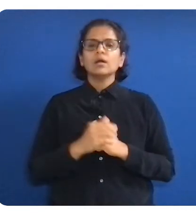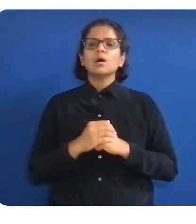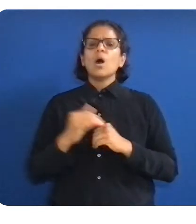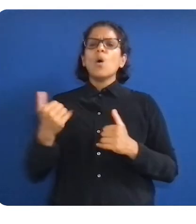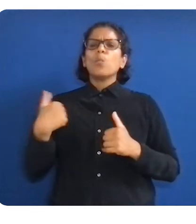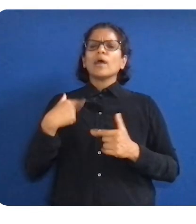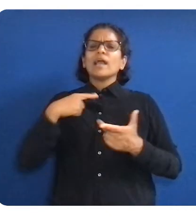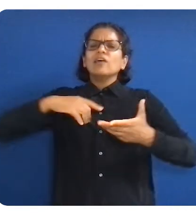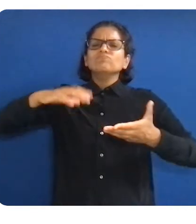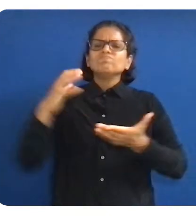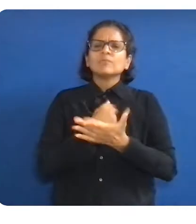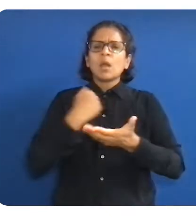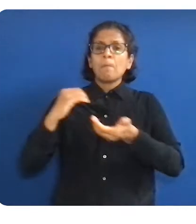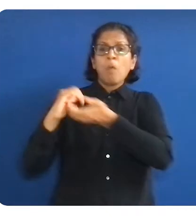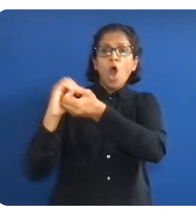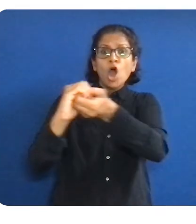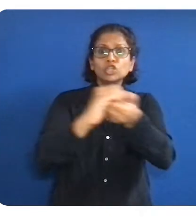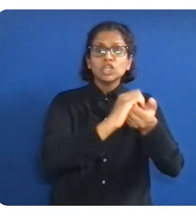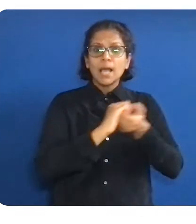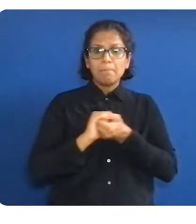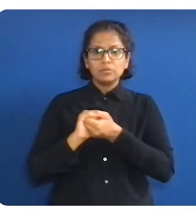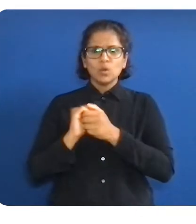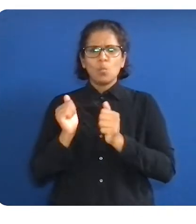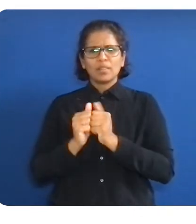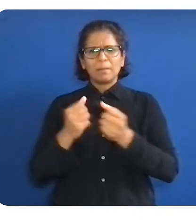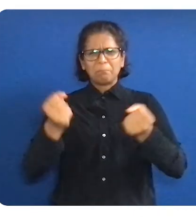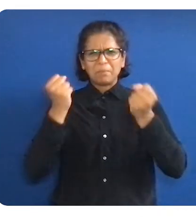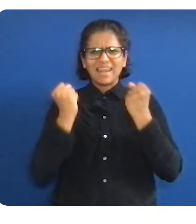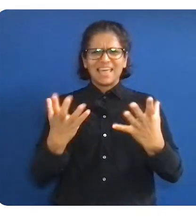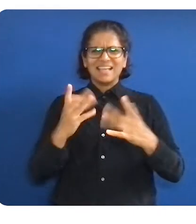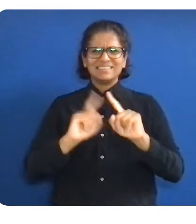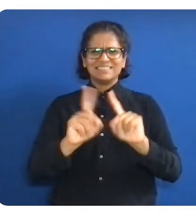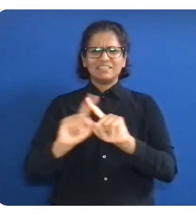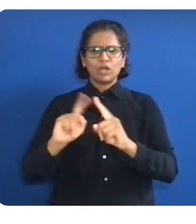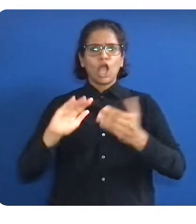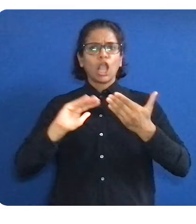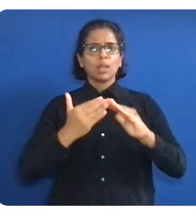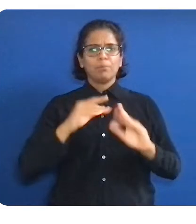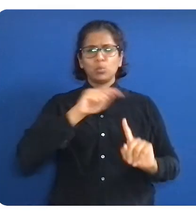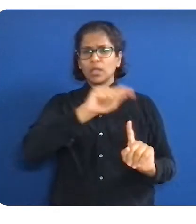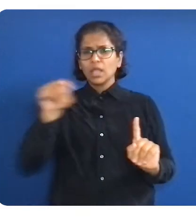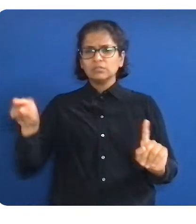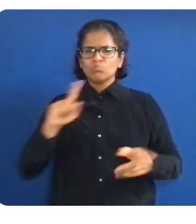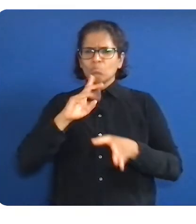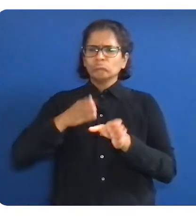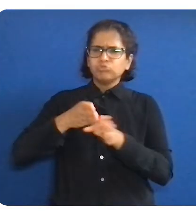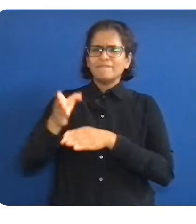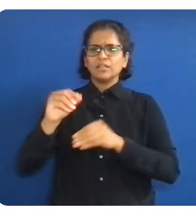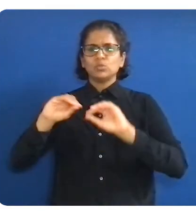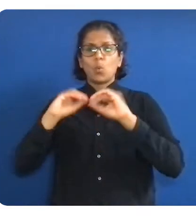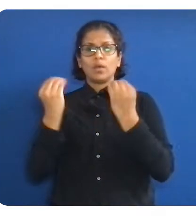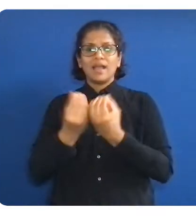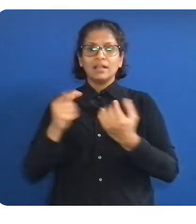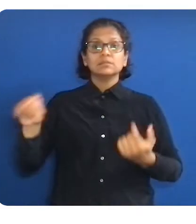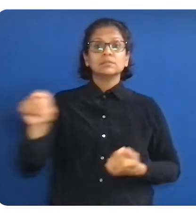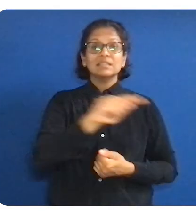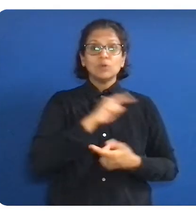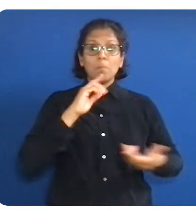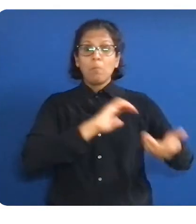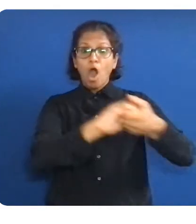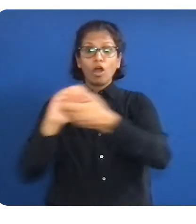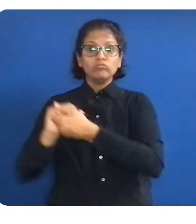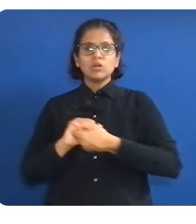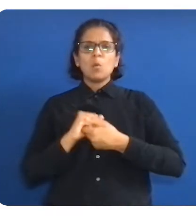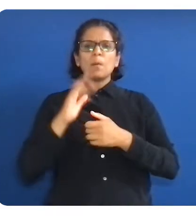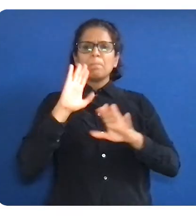Technical Residency Program, and with great intention, we've begun building a culture of belonging for all Googlers,